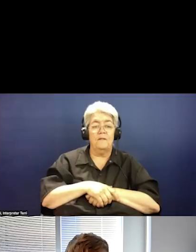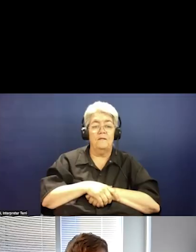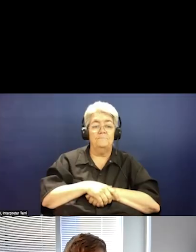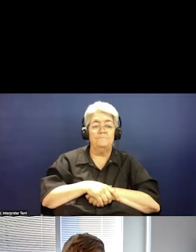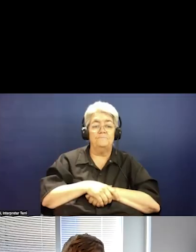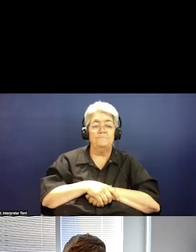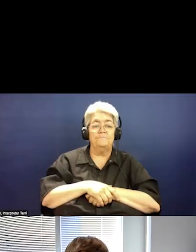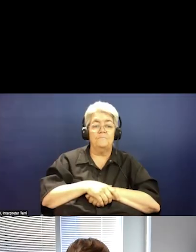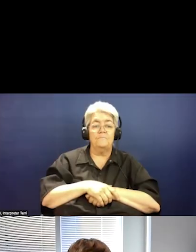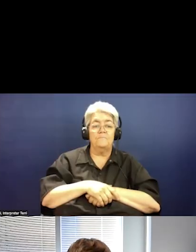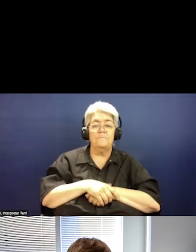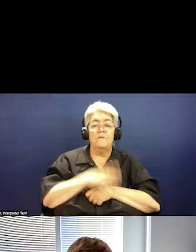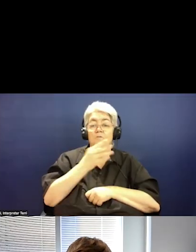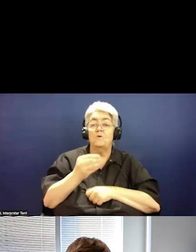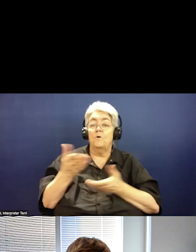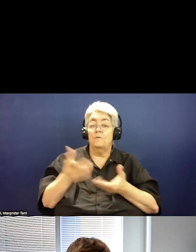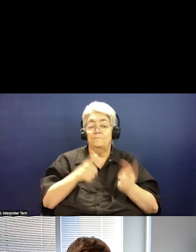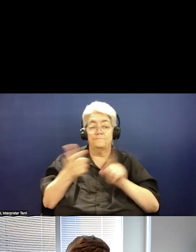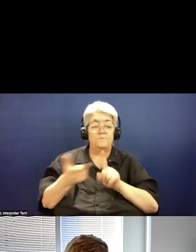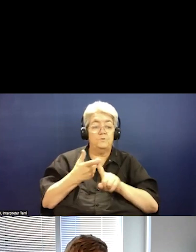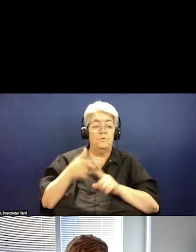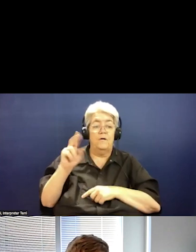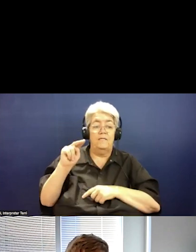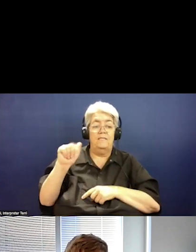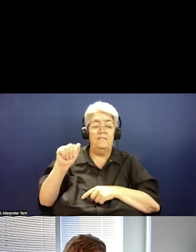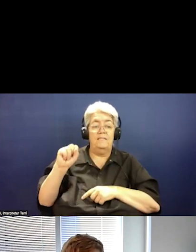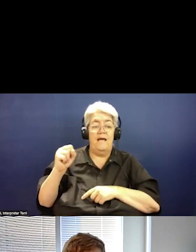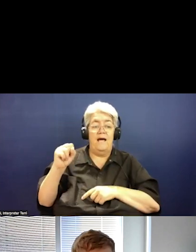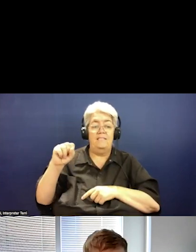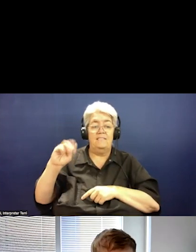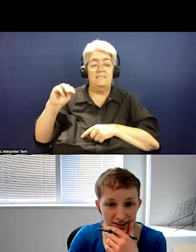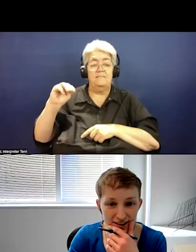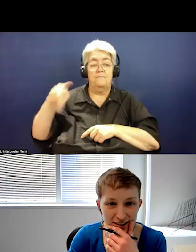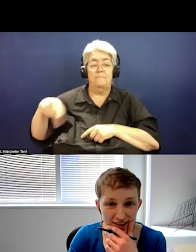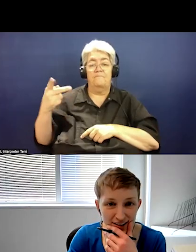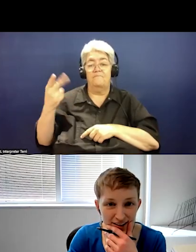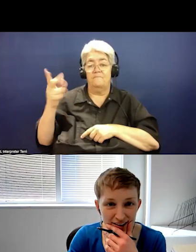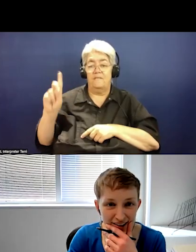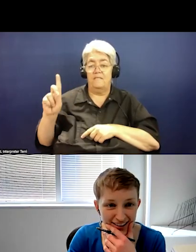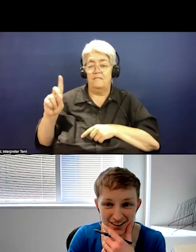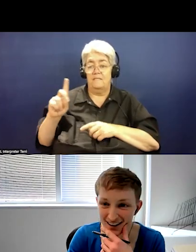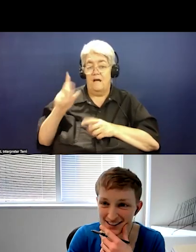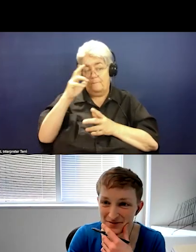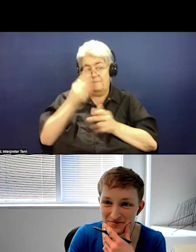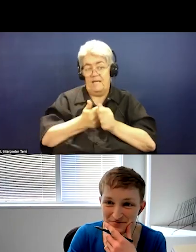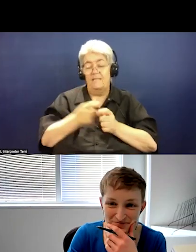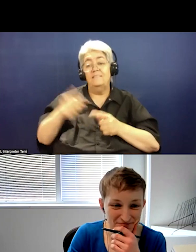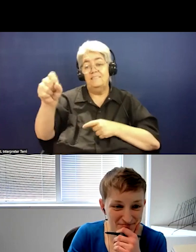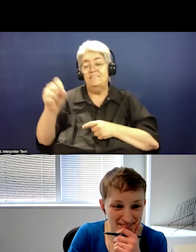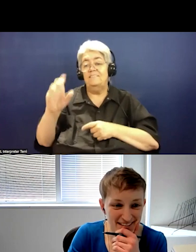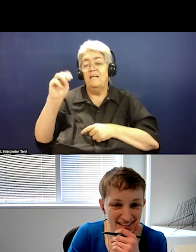NASHPD now for the update. So Arlene, uh, are you providing the NASHPD update? I am. Awesome.